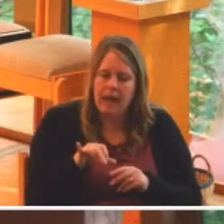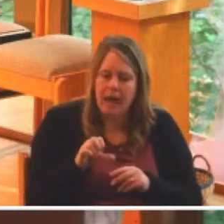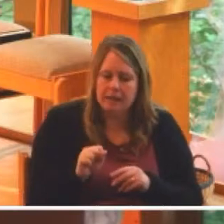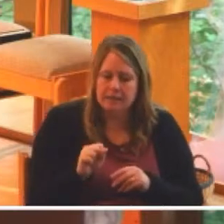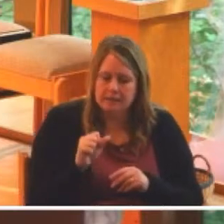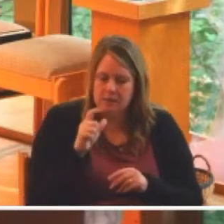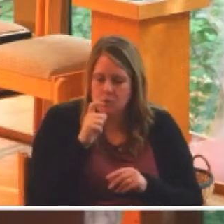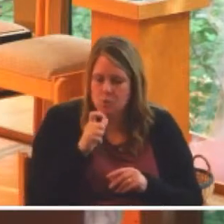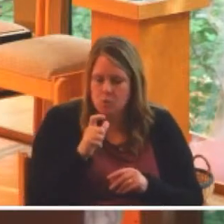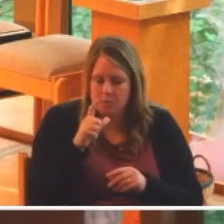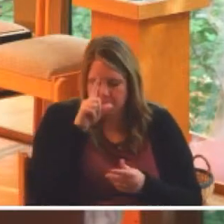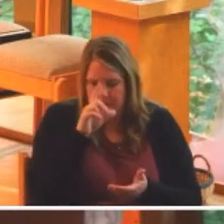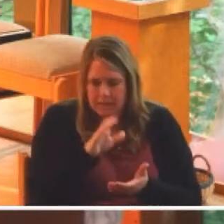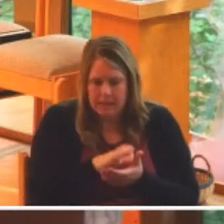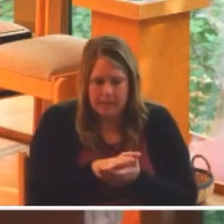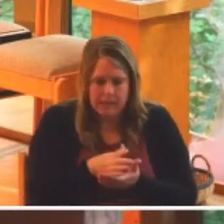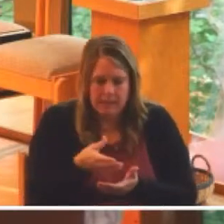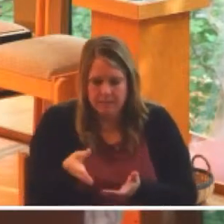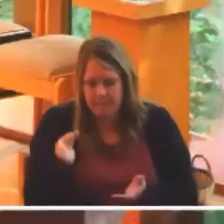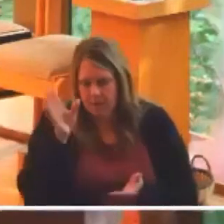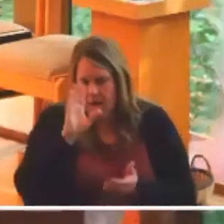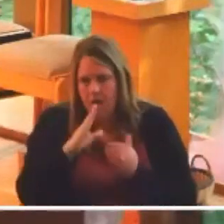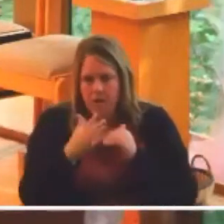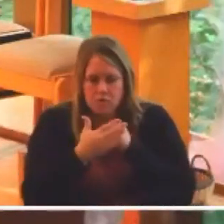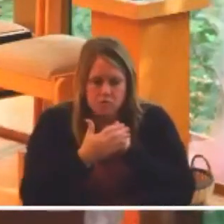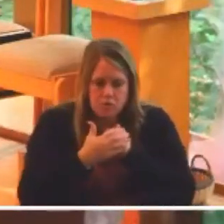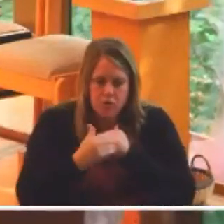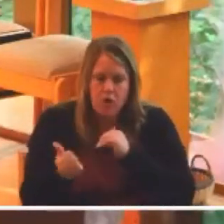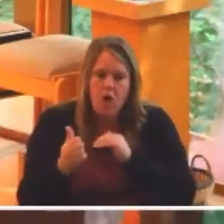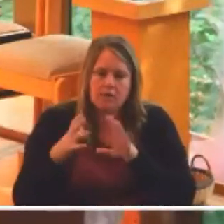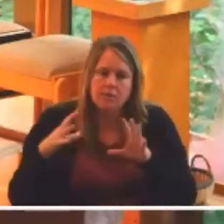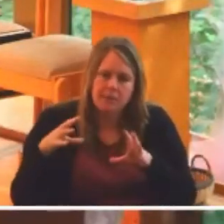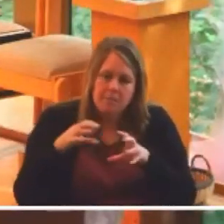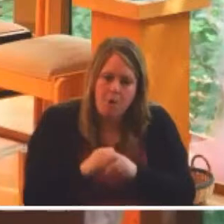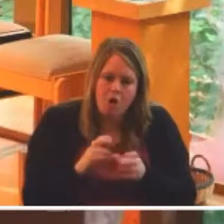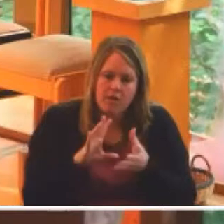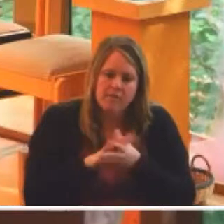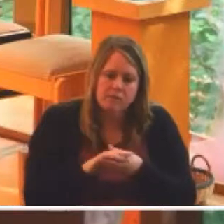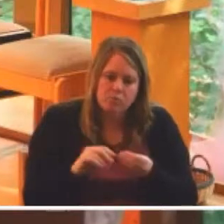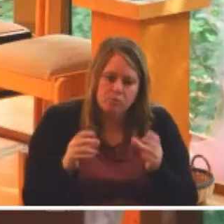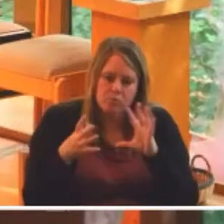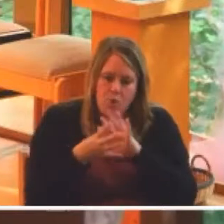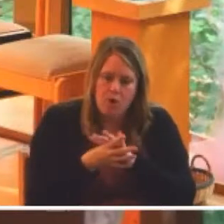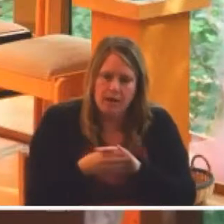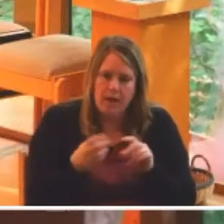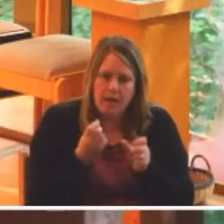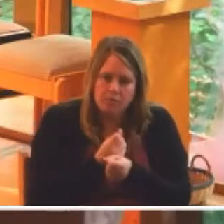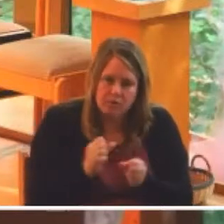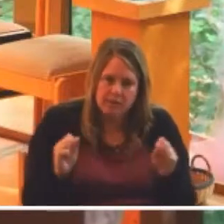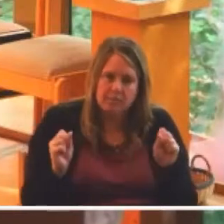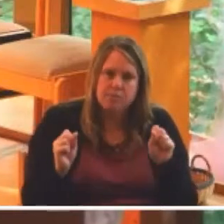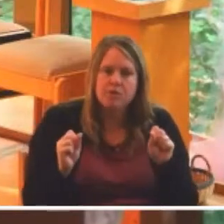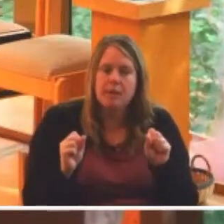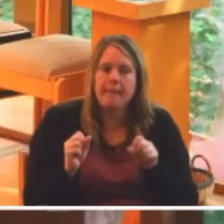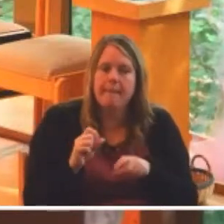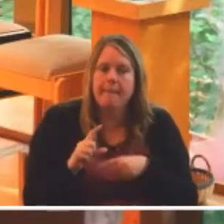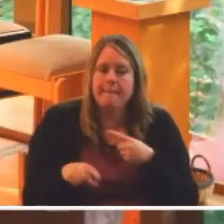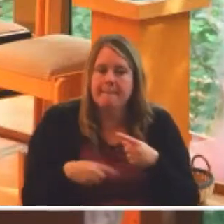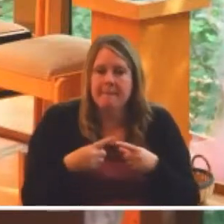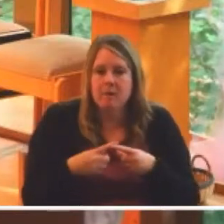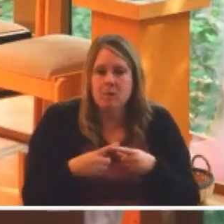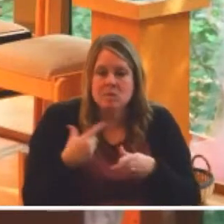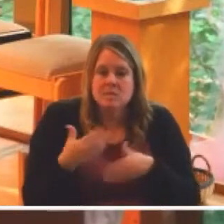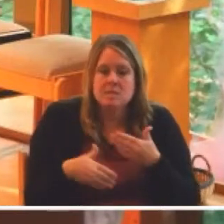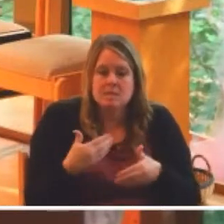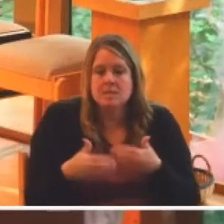audacity to believe that God has called them to be a part of the story and the arc of redemption. When the going gets tough